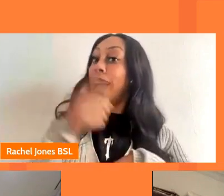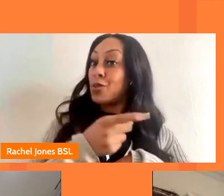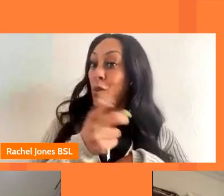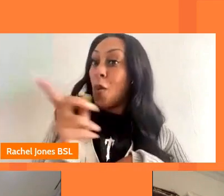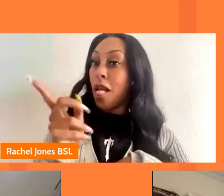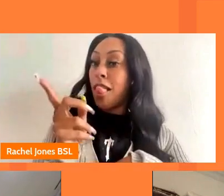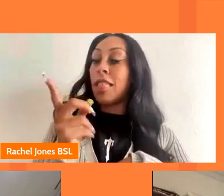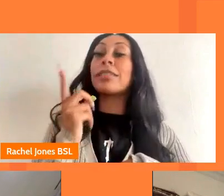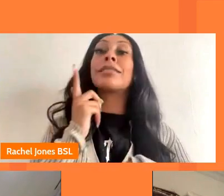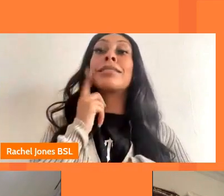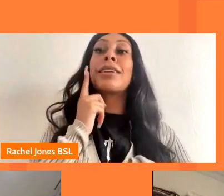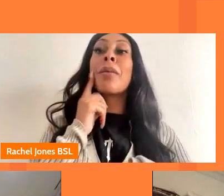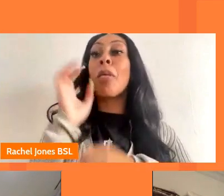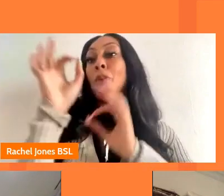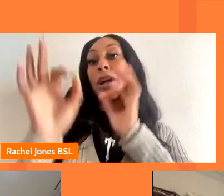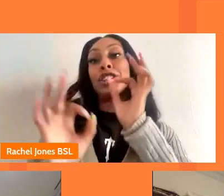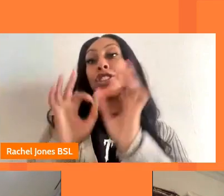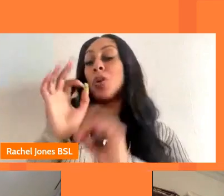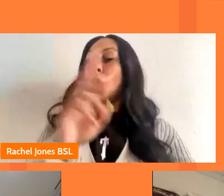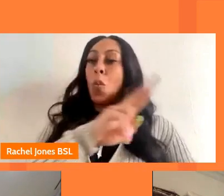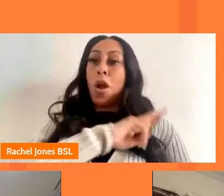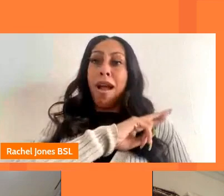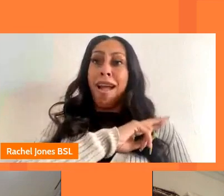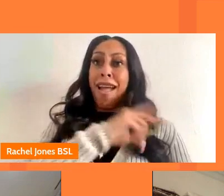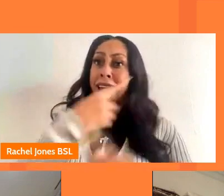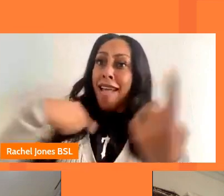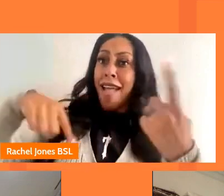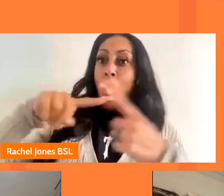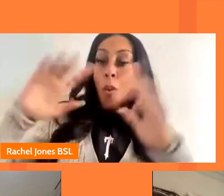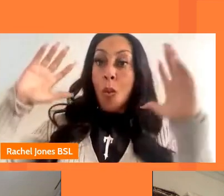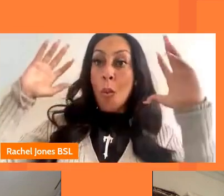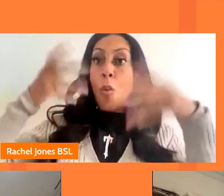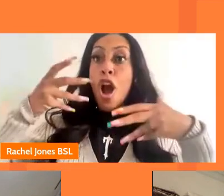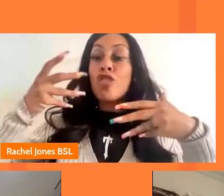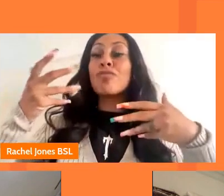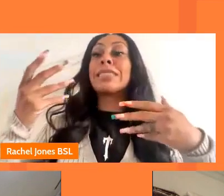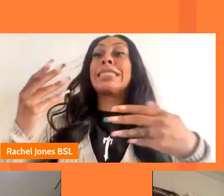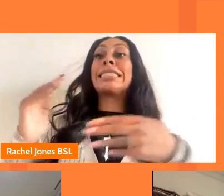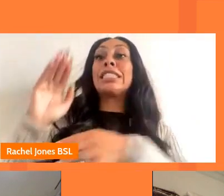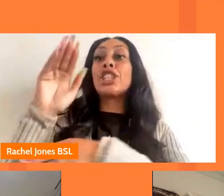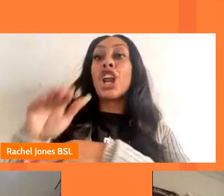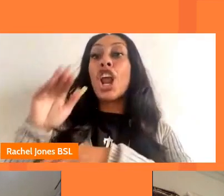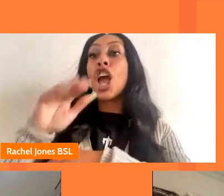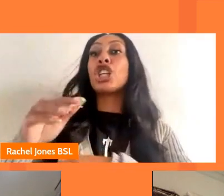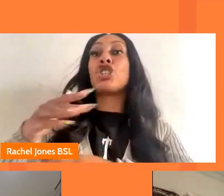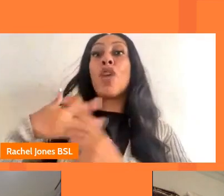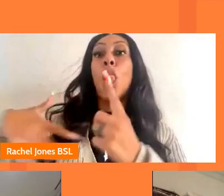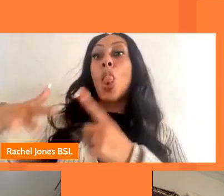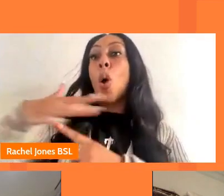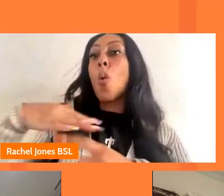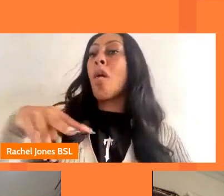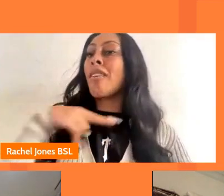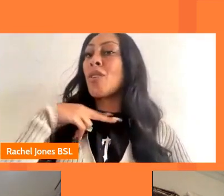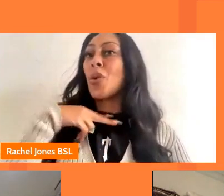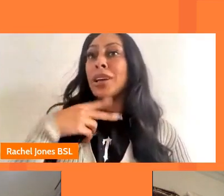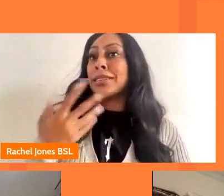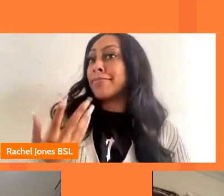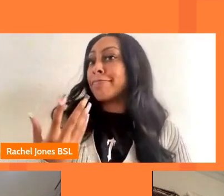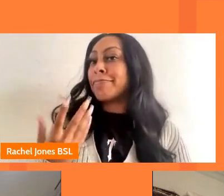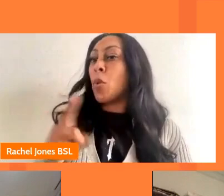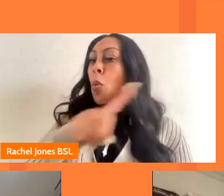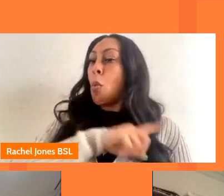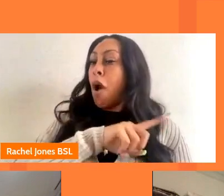simple question why should we be worried about nurturing local voices why why does that matter